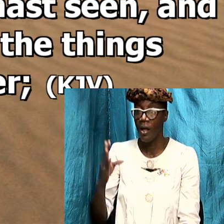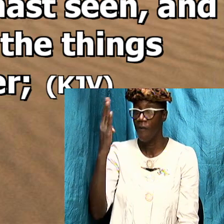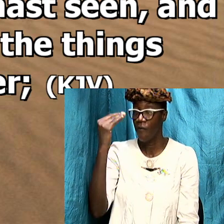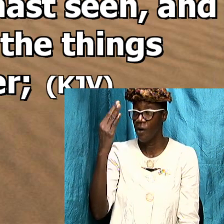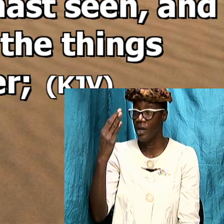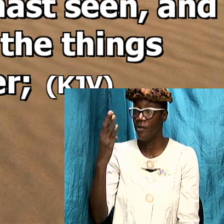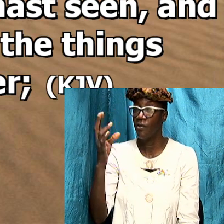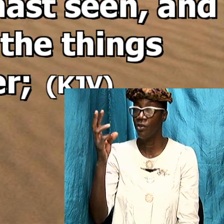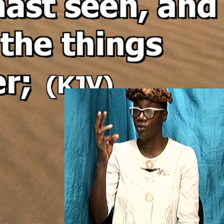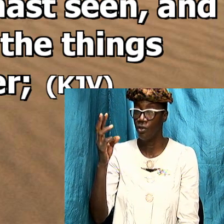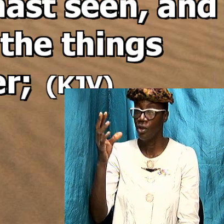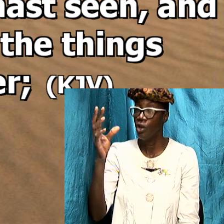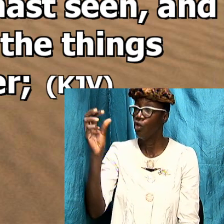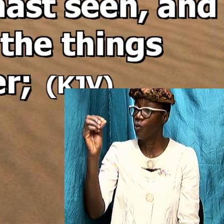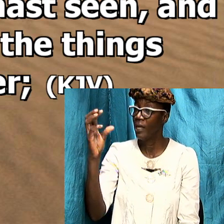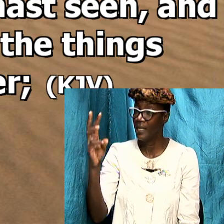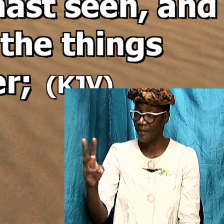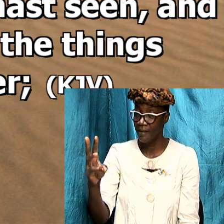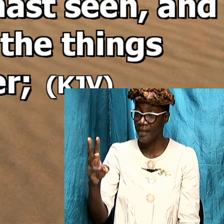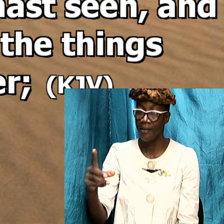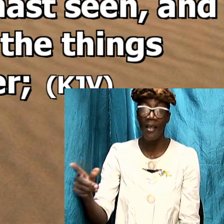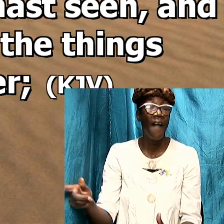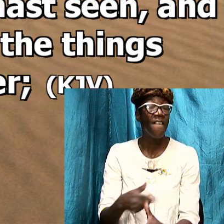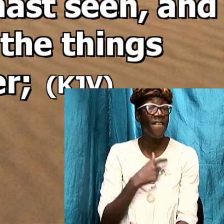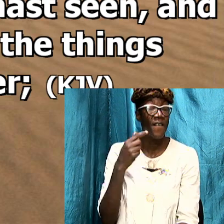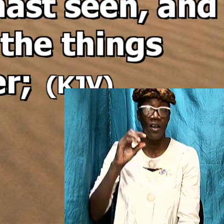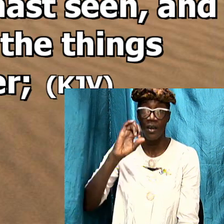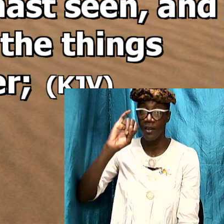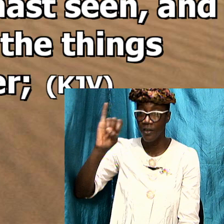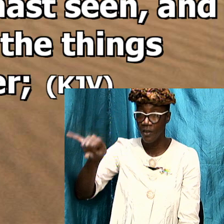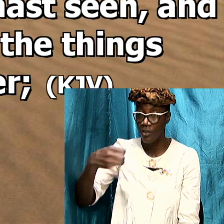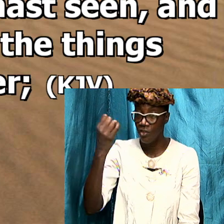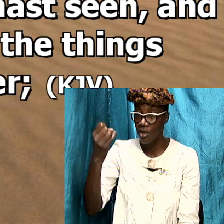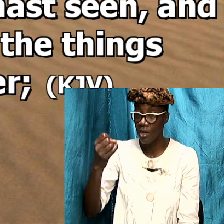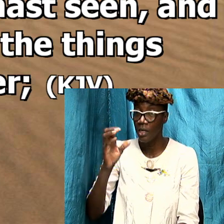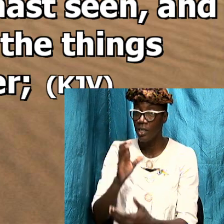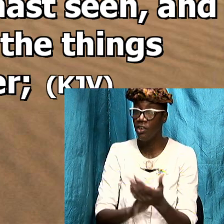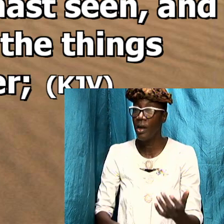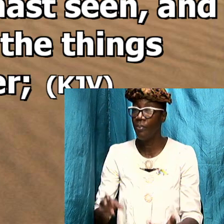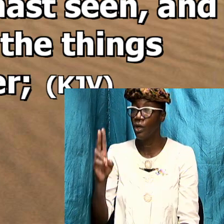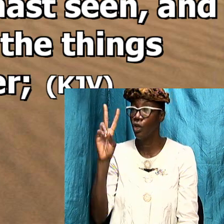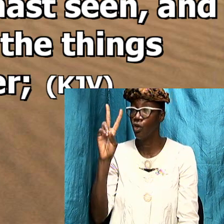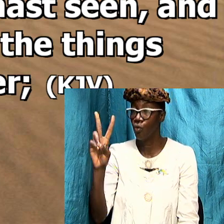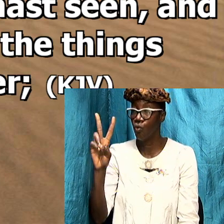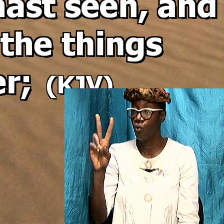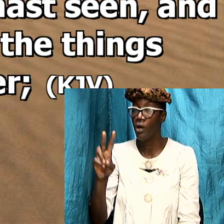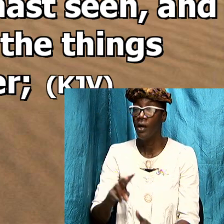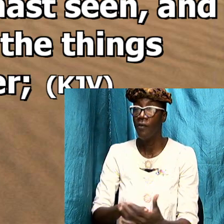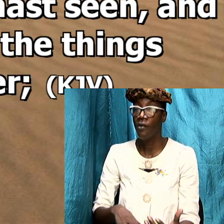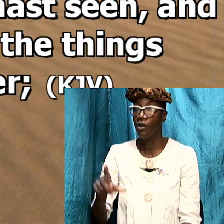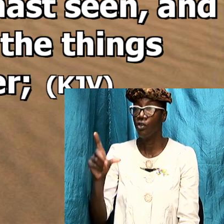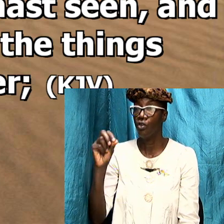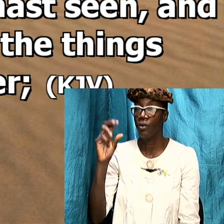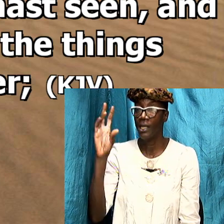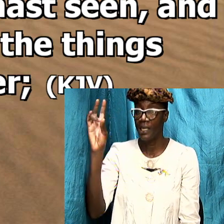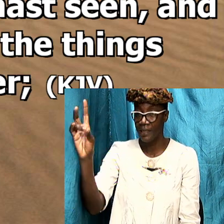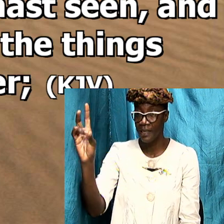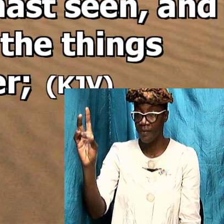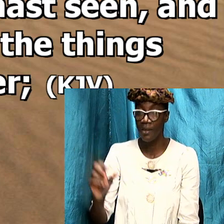the other one is 1 John chapter 2 and verse 27